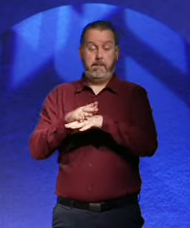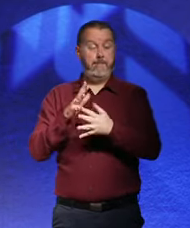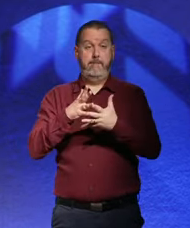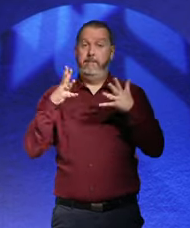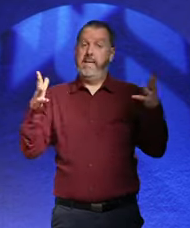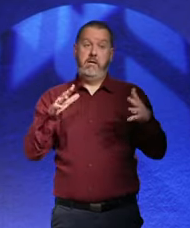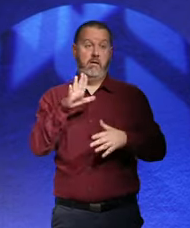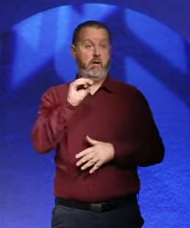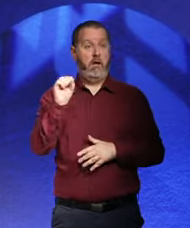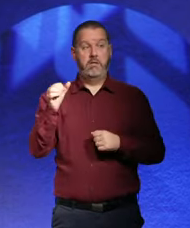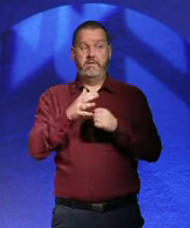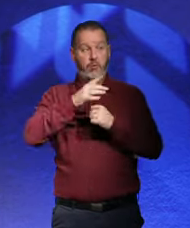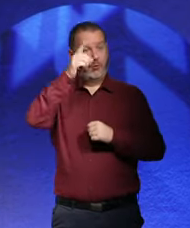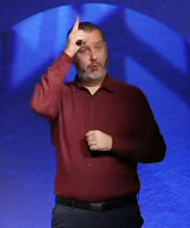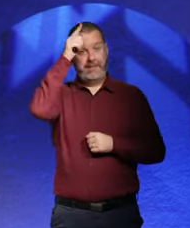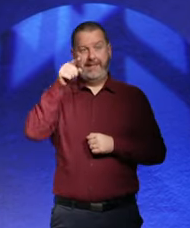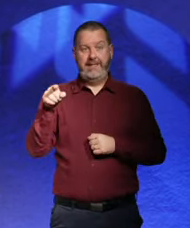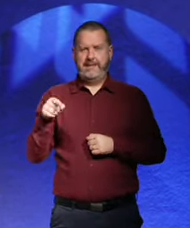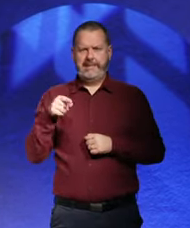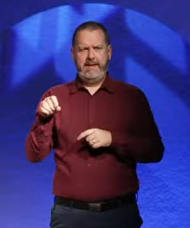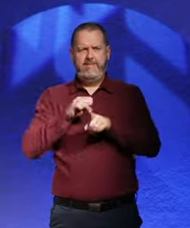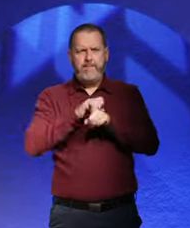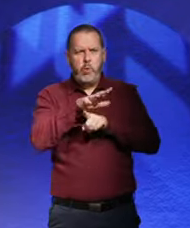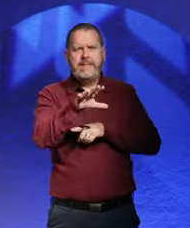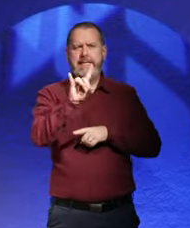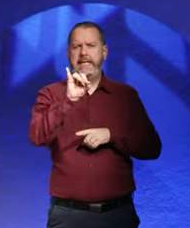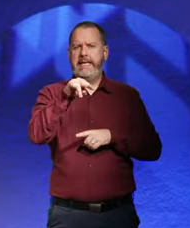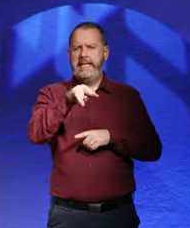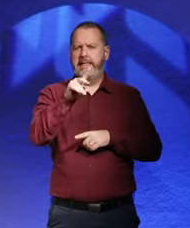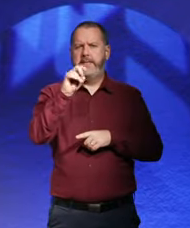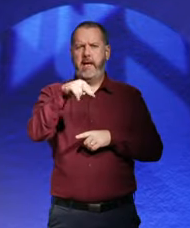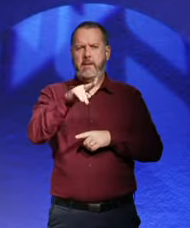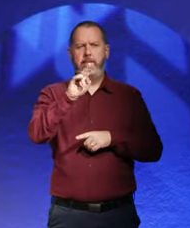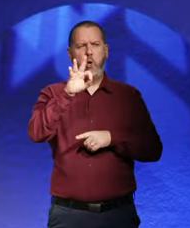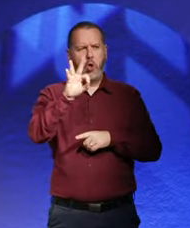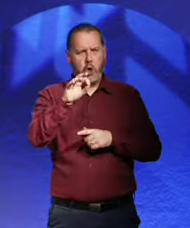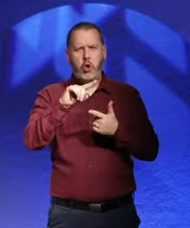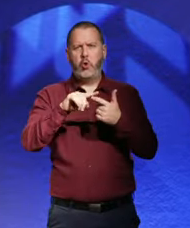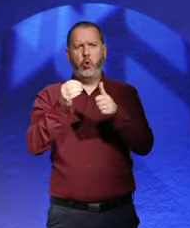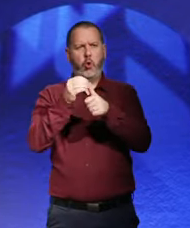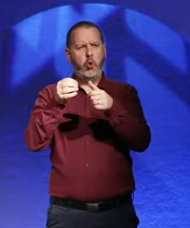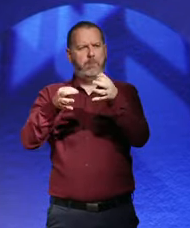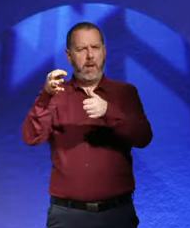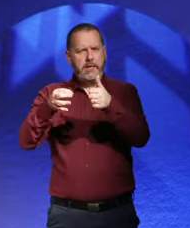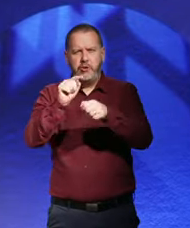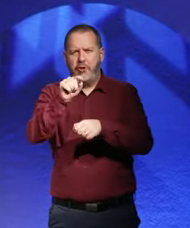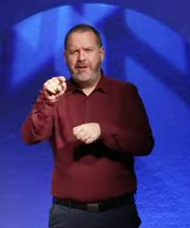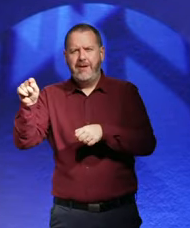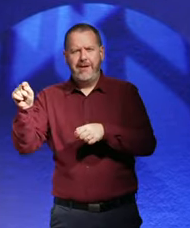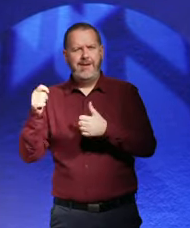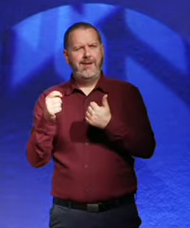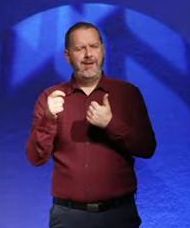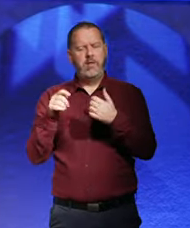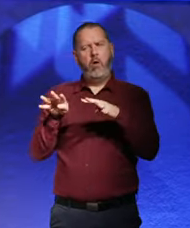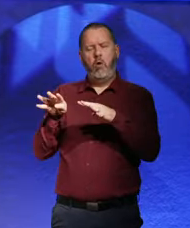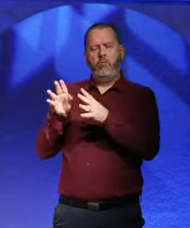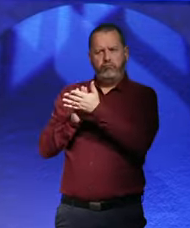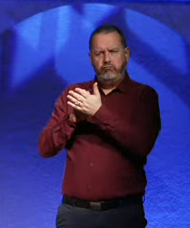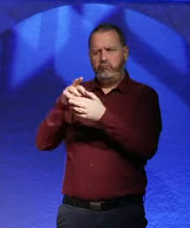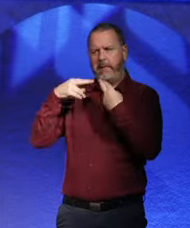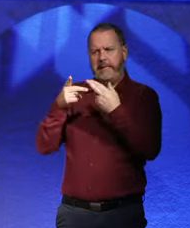because he did have influence over Hindenburg and over politics. And especially internationally, he had huge influence.